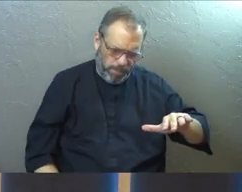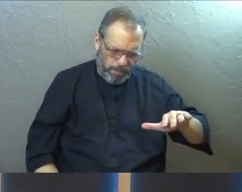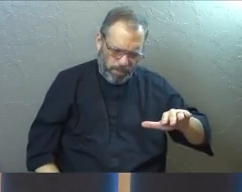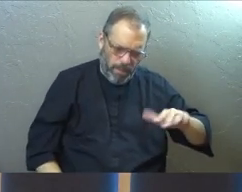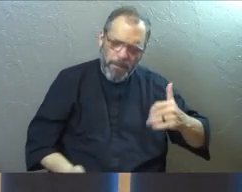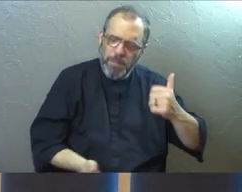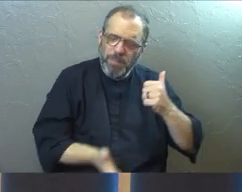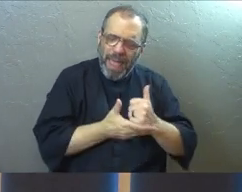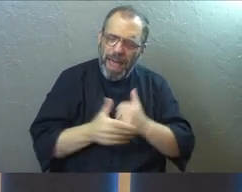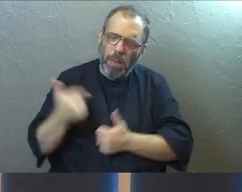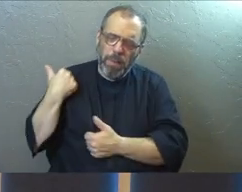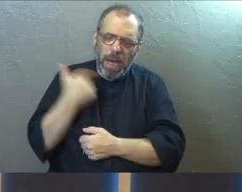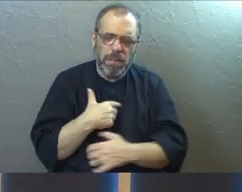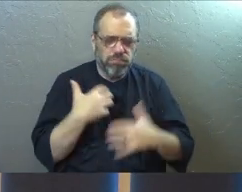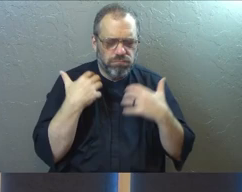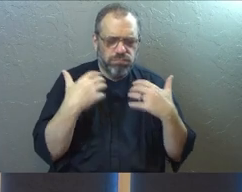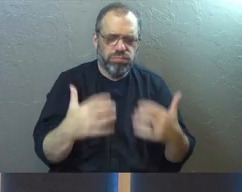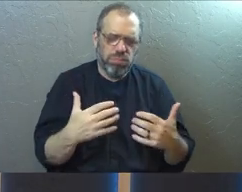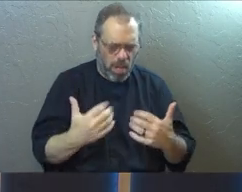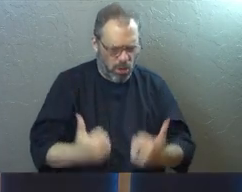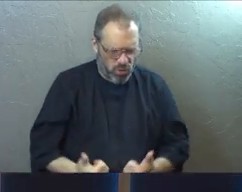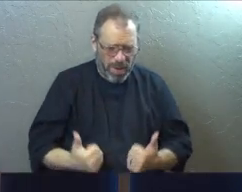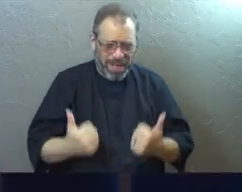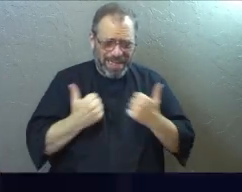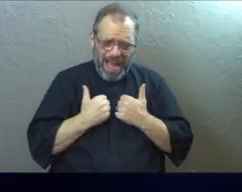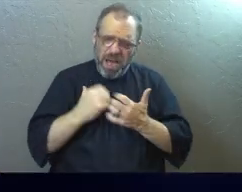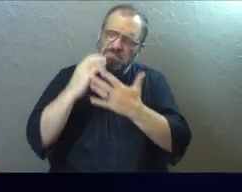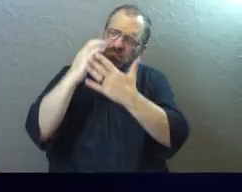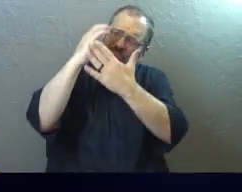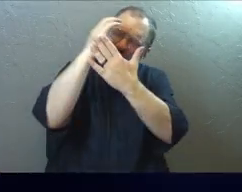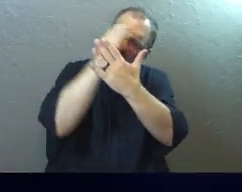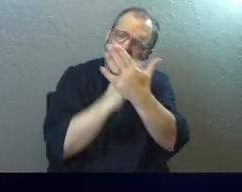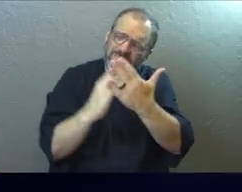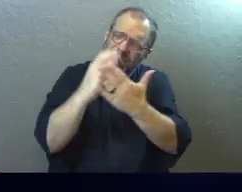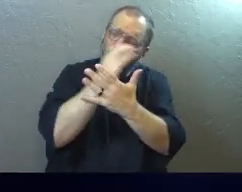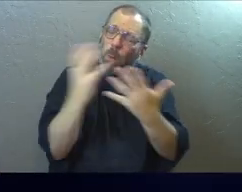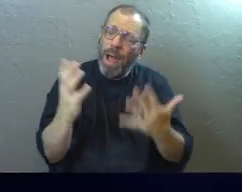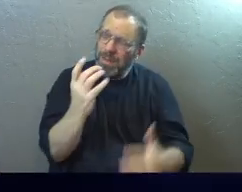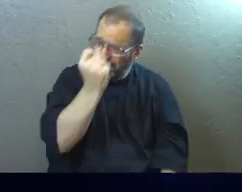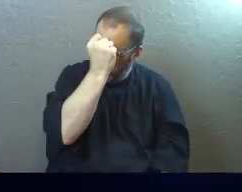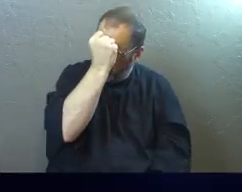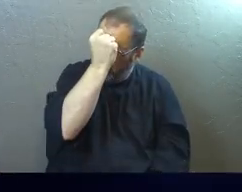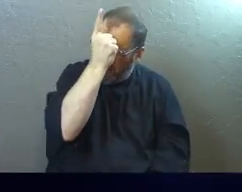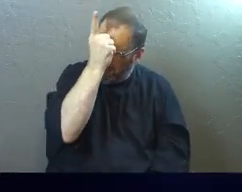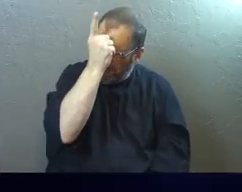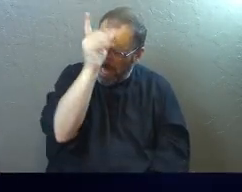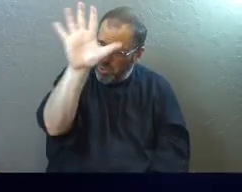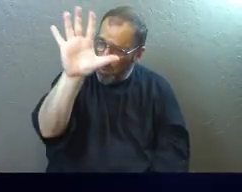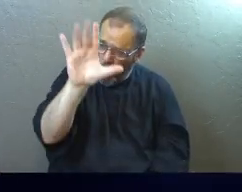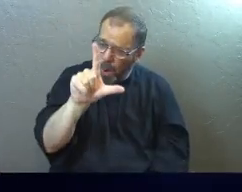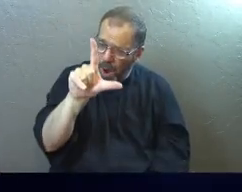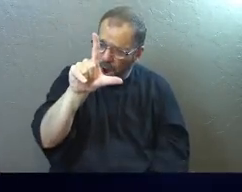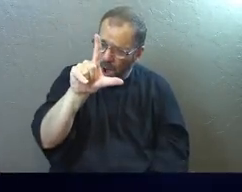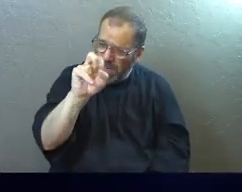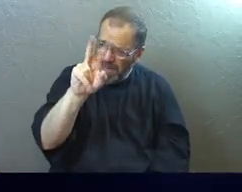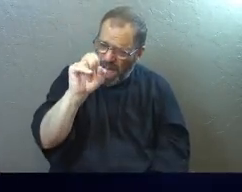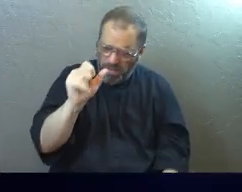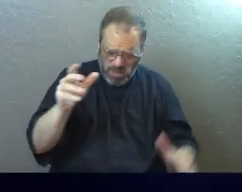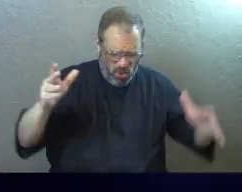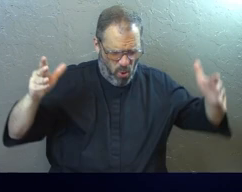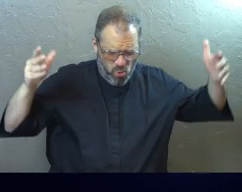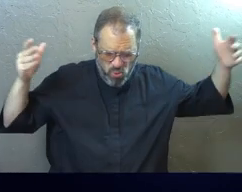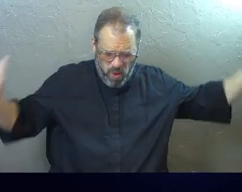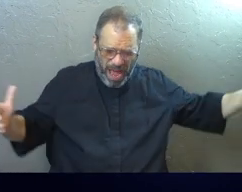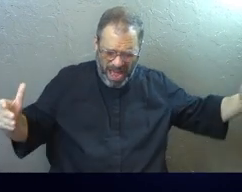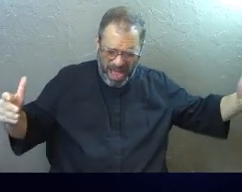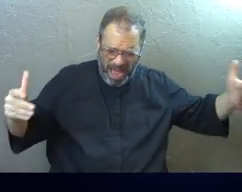God, would you help all of us to be on a lifelong pursuit, God, to understand how wide your love is and how high your love